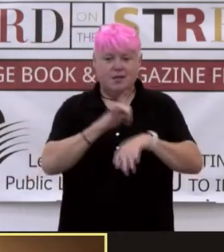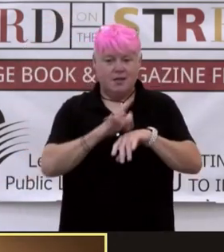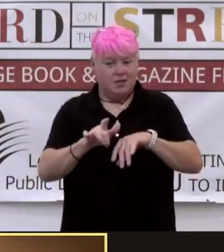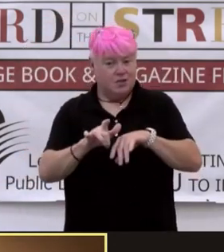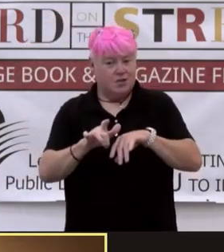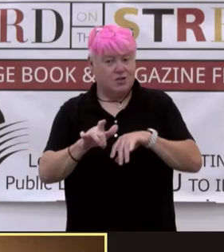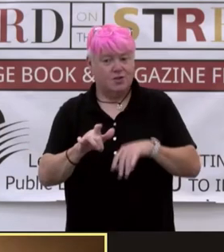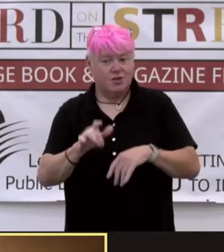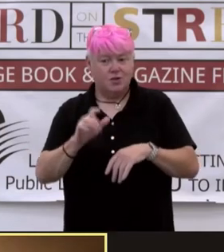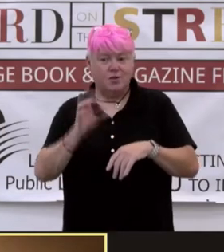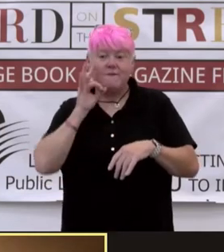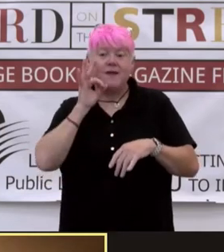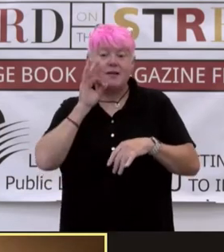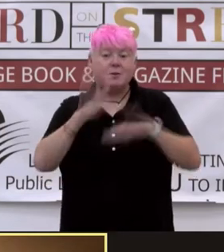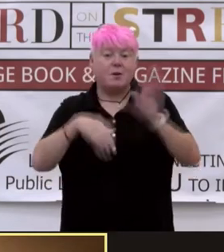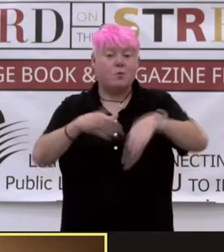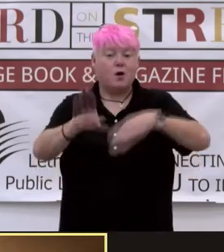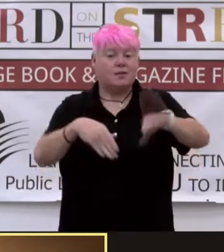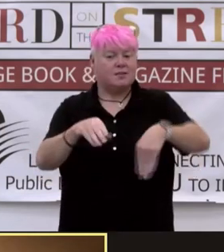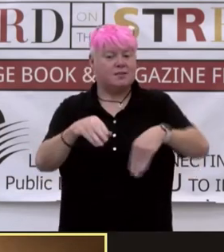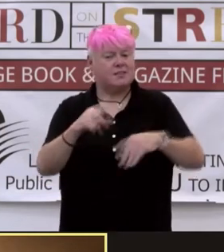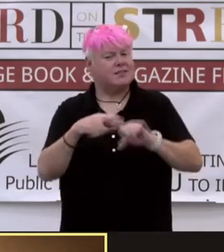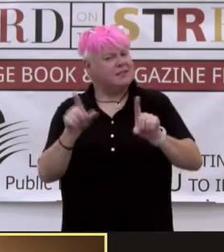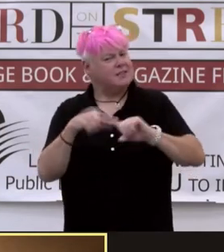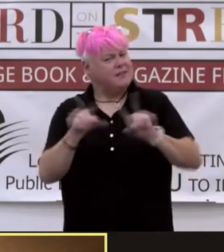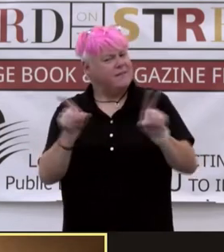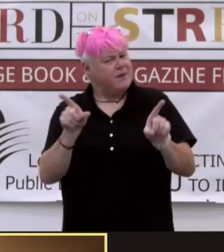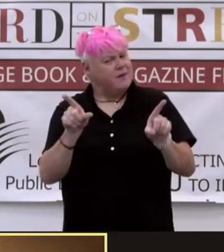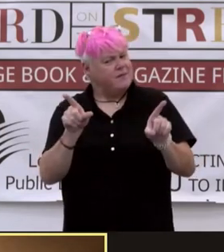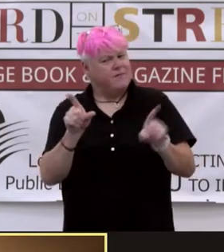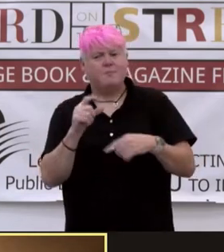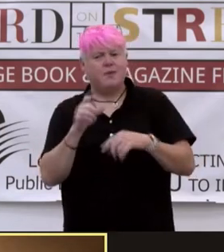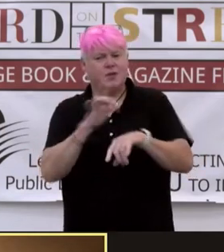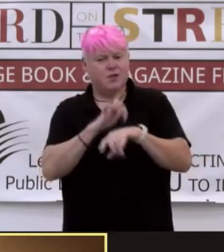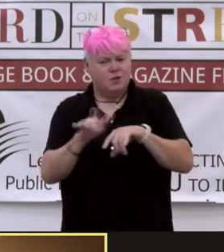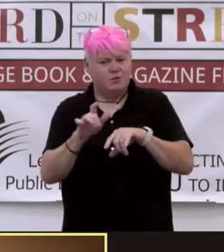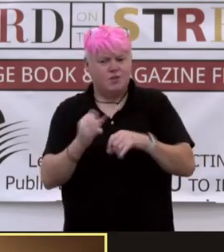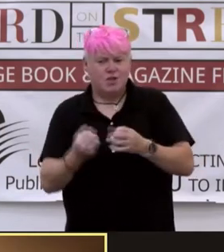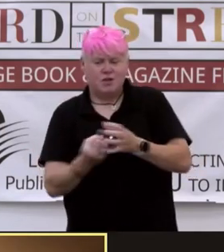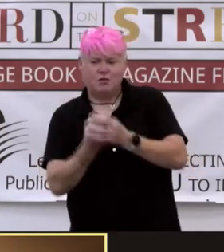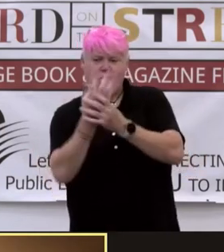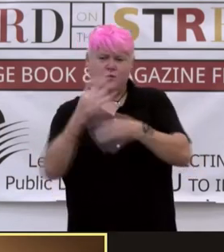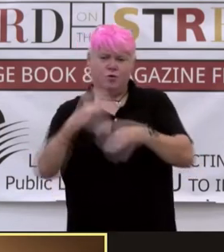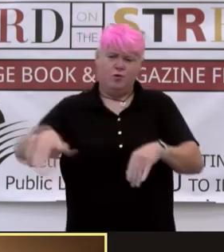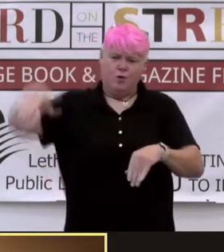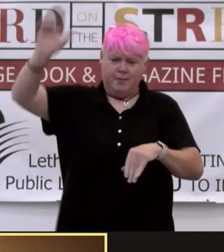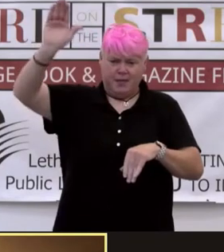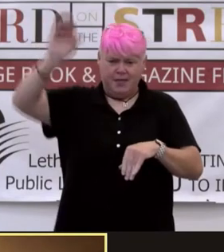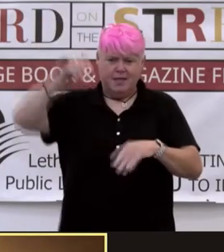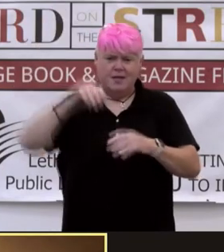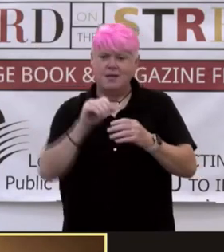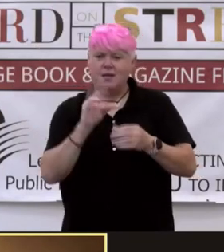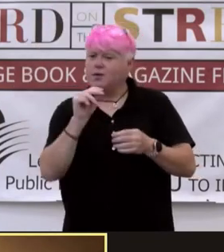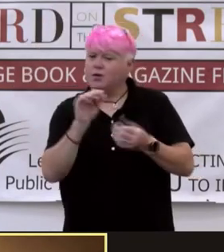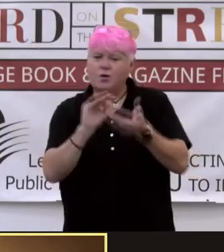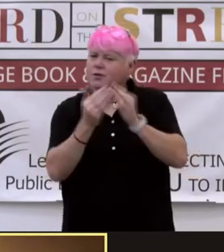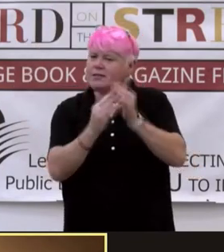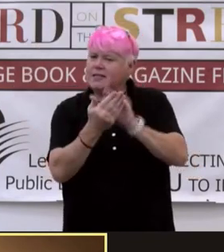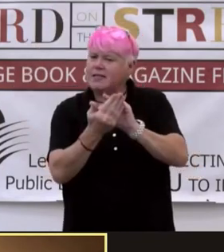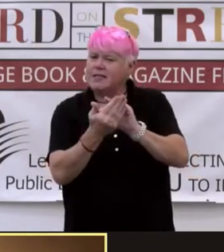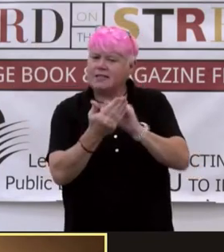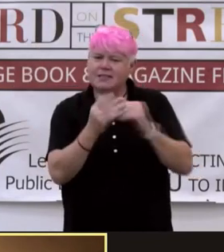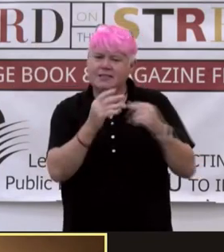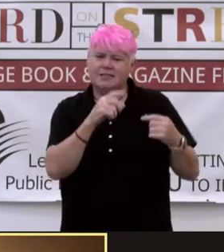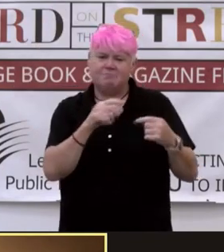walks in now is vastly different from the Noor she grew up in. Firdaus taught her that no city is ever a simple sum of its